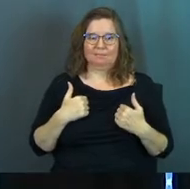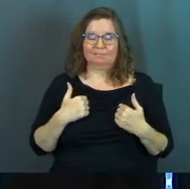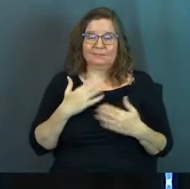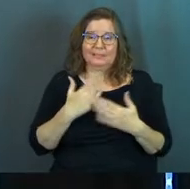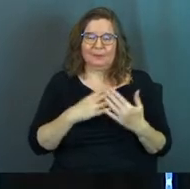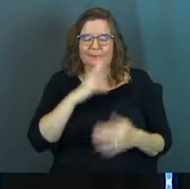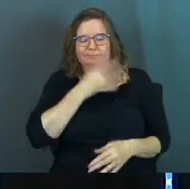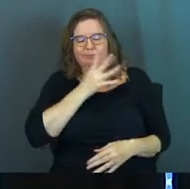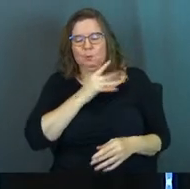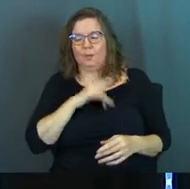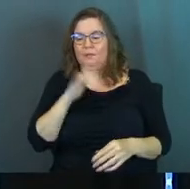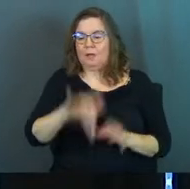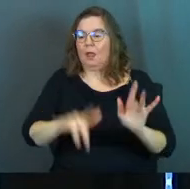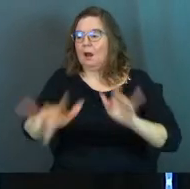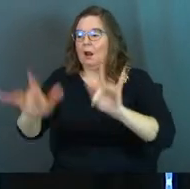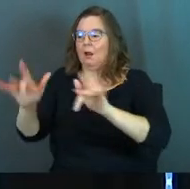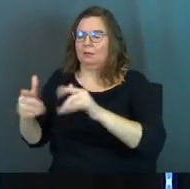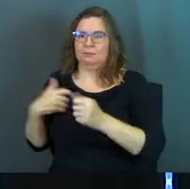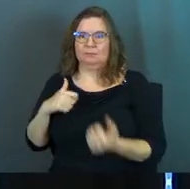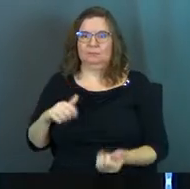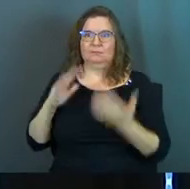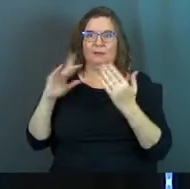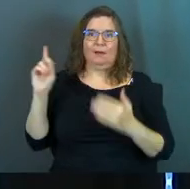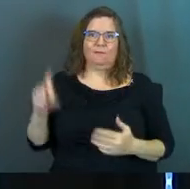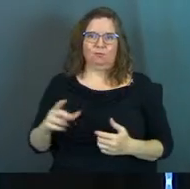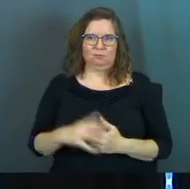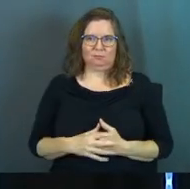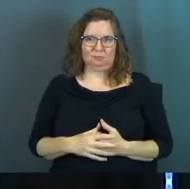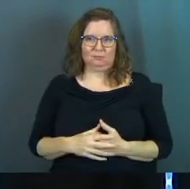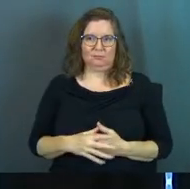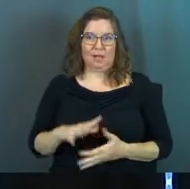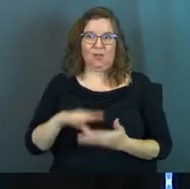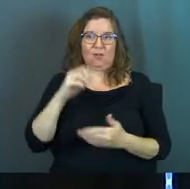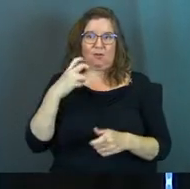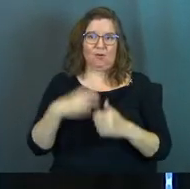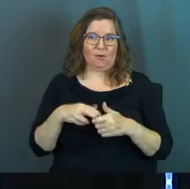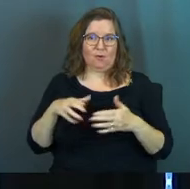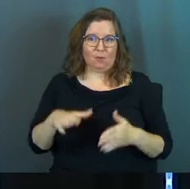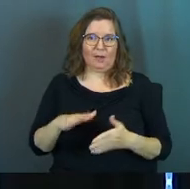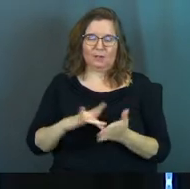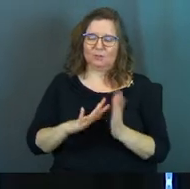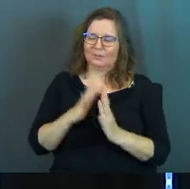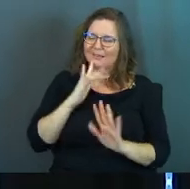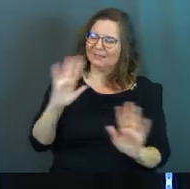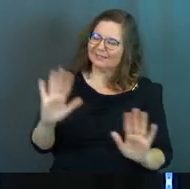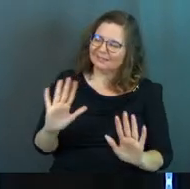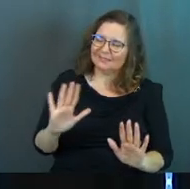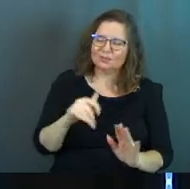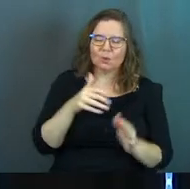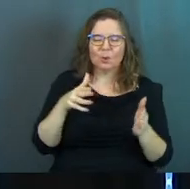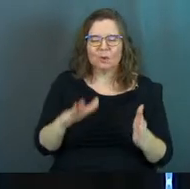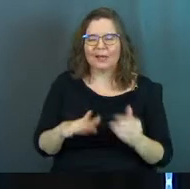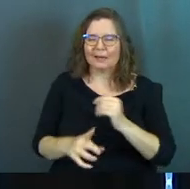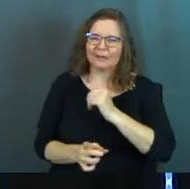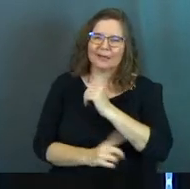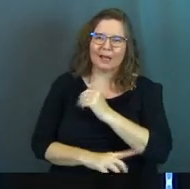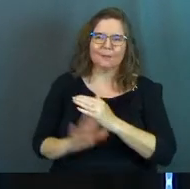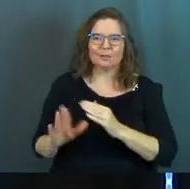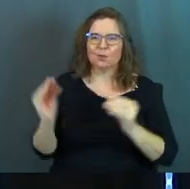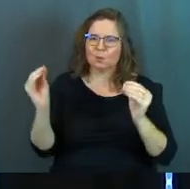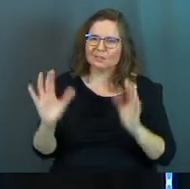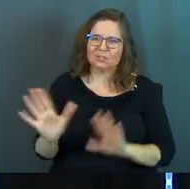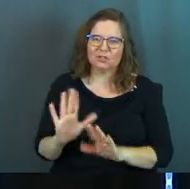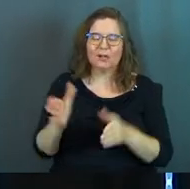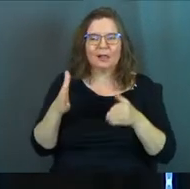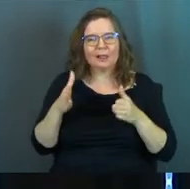every hot stove that's brought in front of us. And the scripture comes to us and says, hey, don't let consequences be